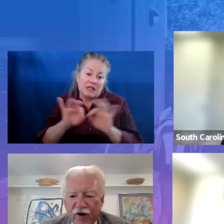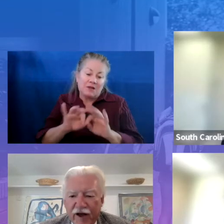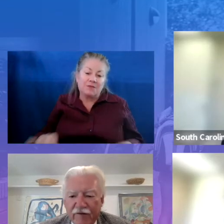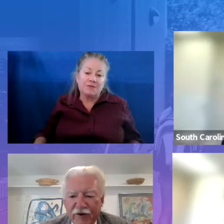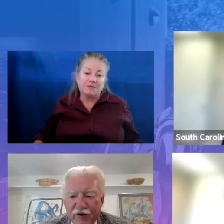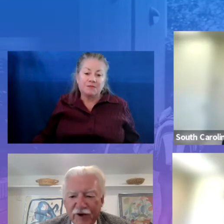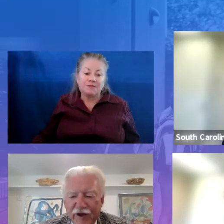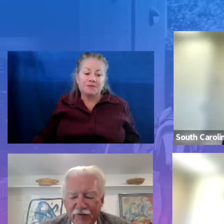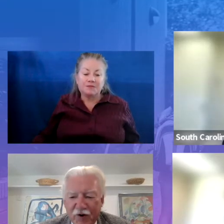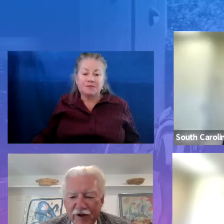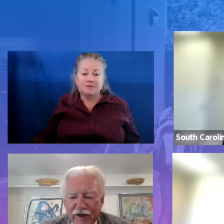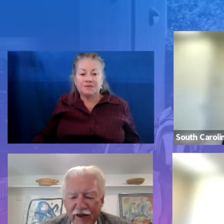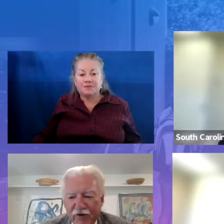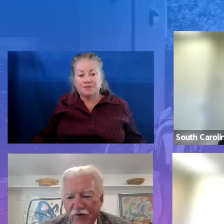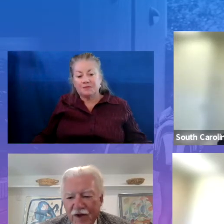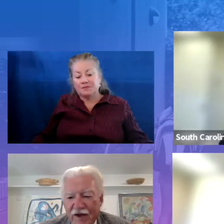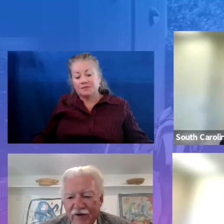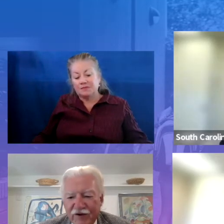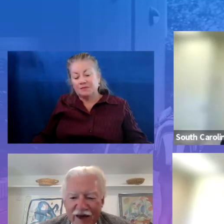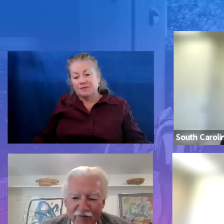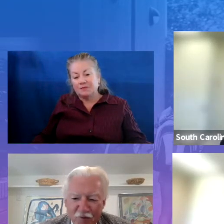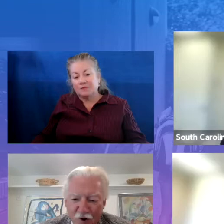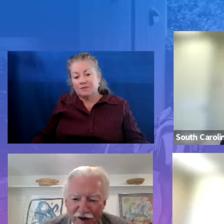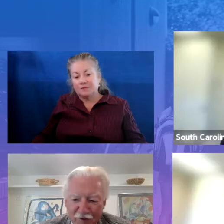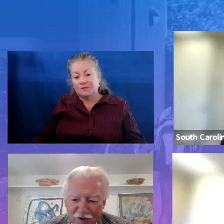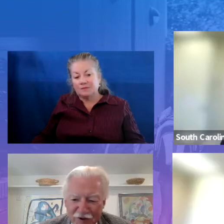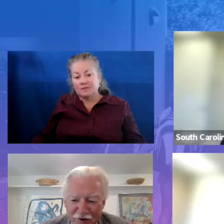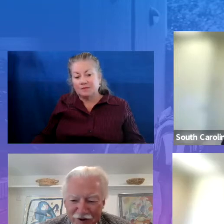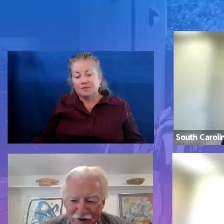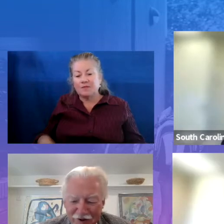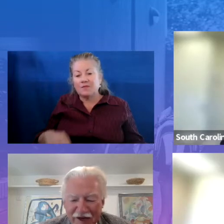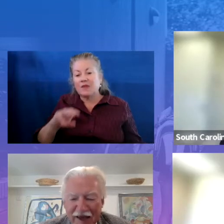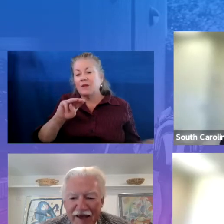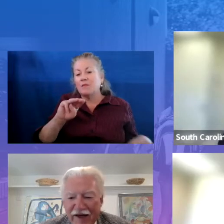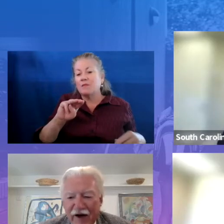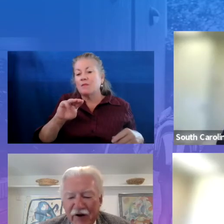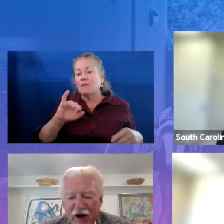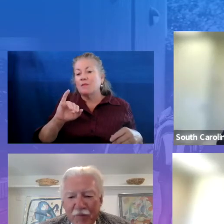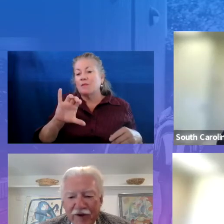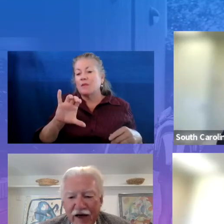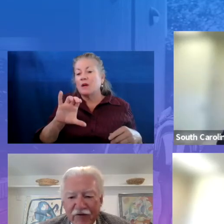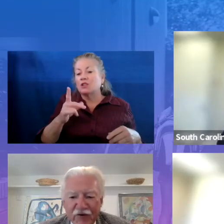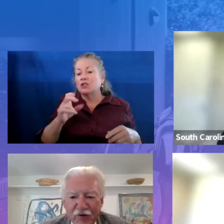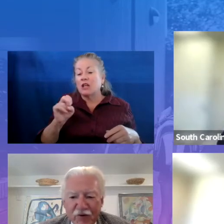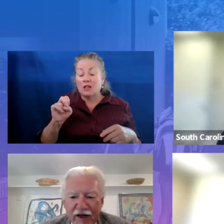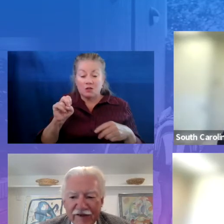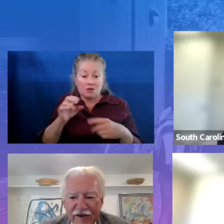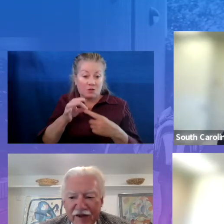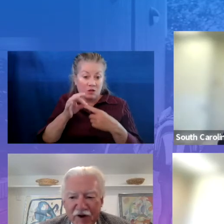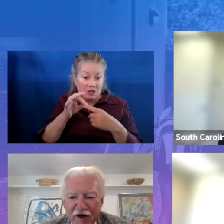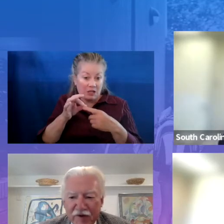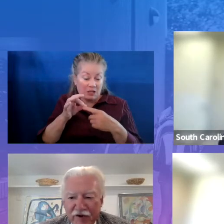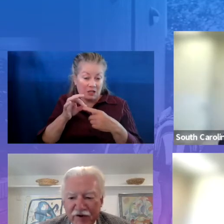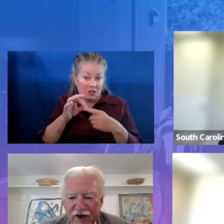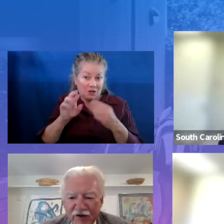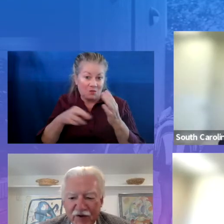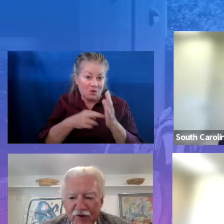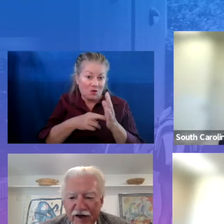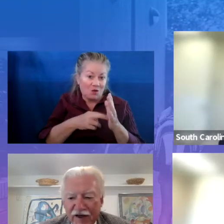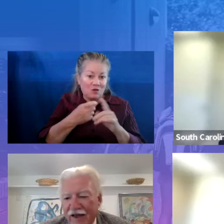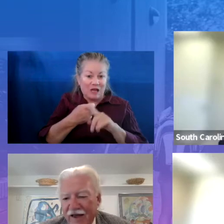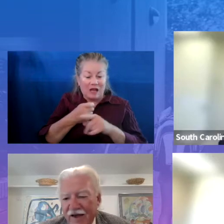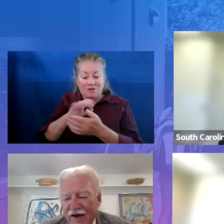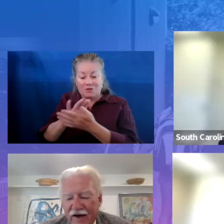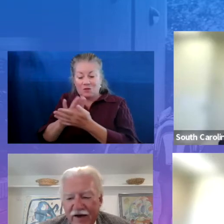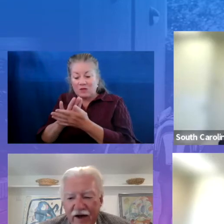again, you sort of have a unique role in that you just came from working with school districts. Now you're helping the afterschool alliance and the Department of Education